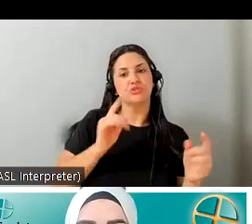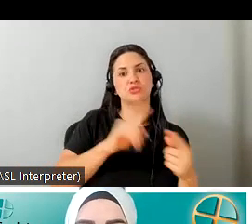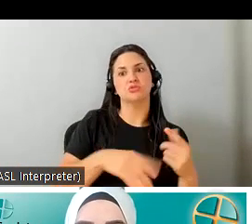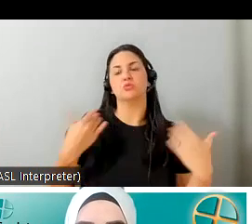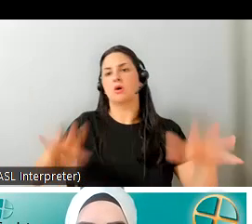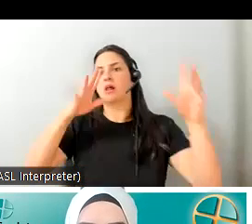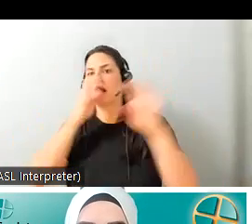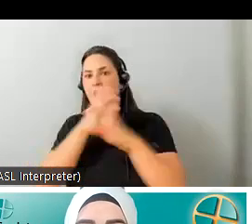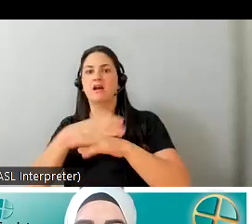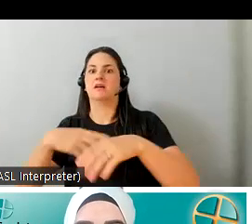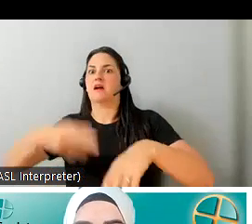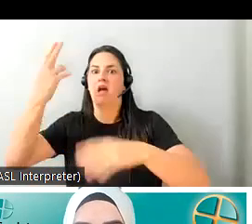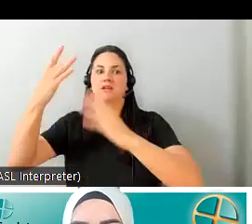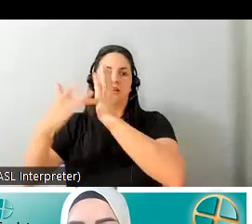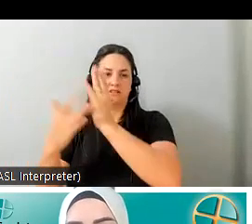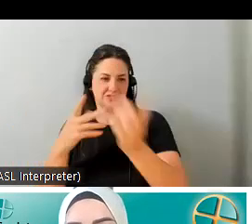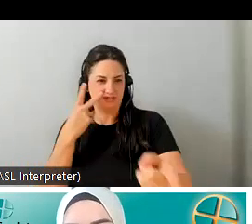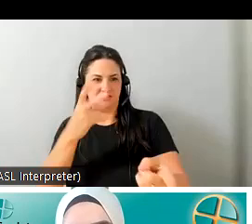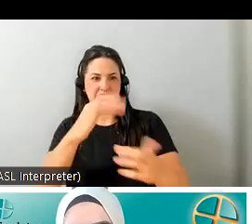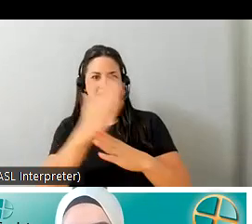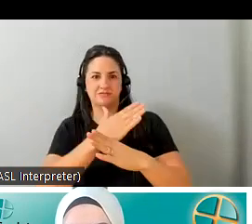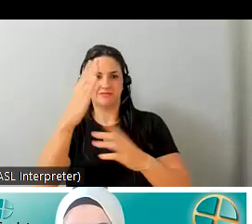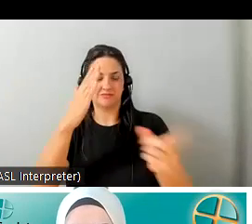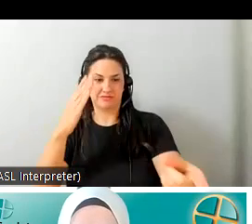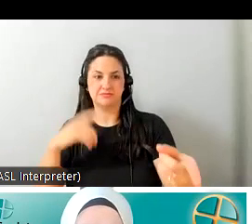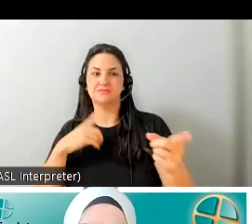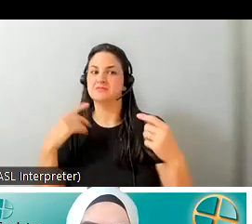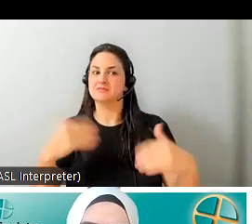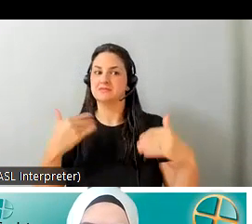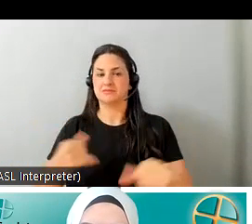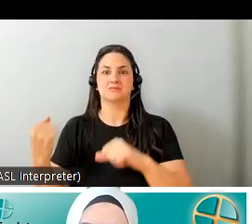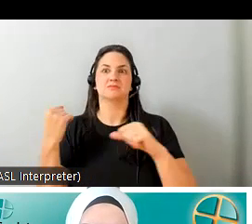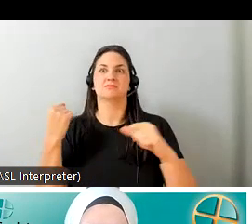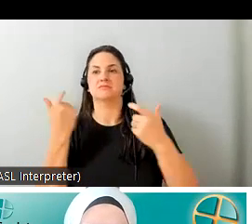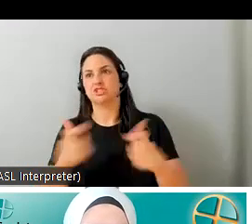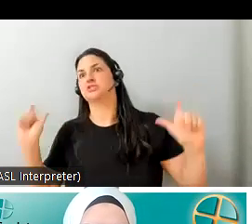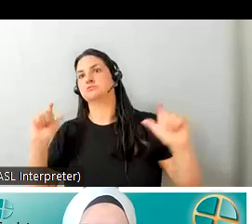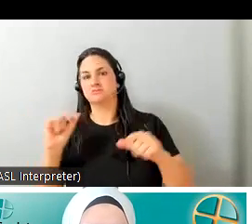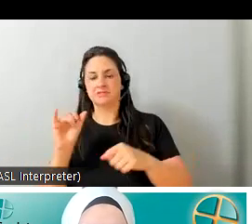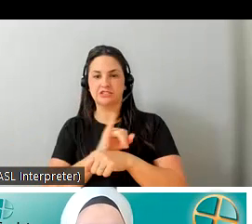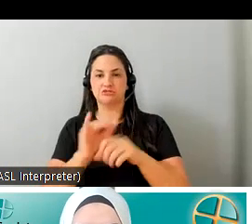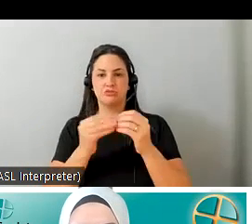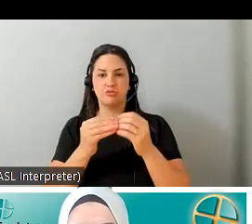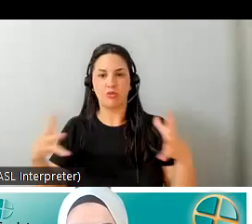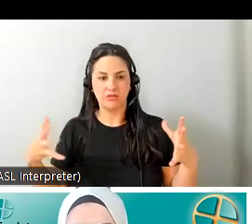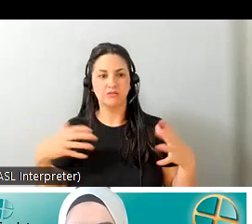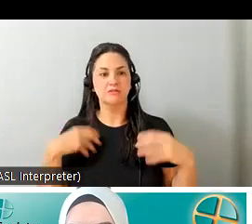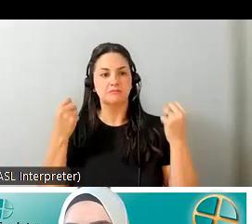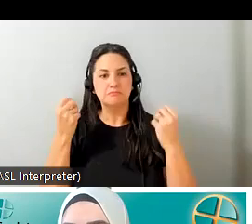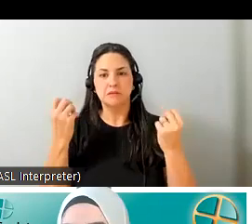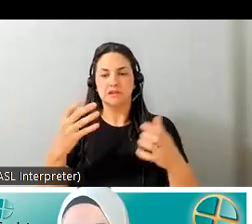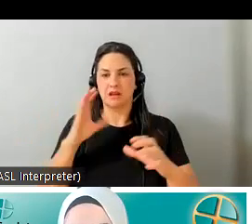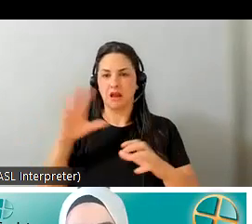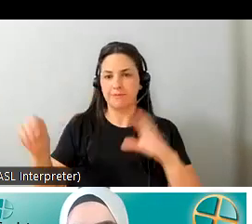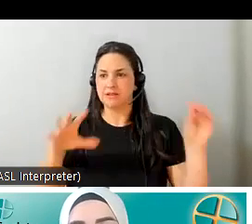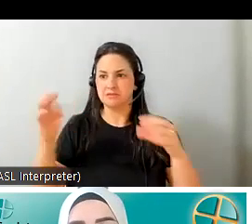in this image on my left there is tremendous industry growth um a lot more companies have been evolving a lot